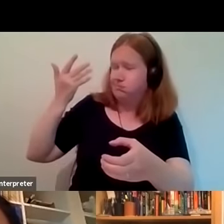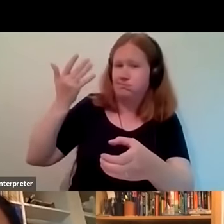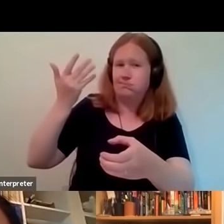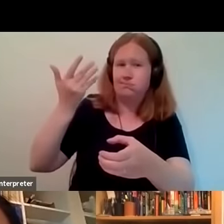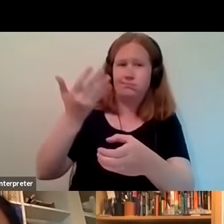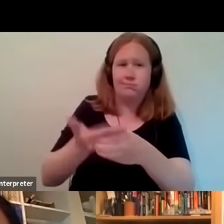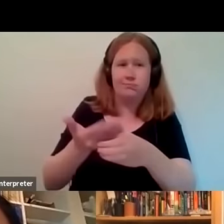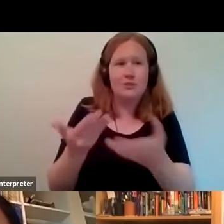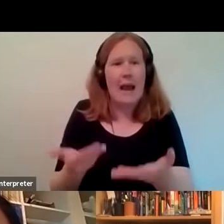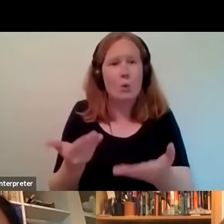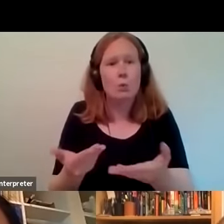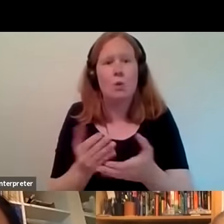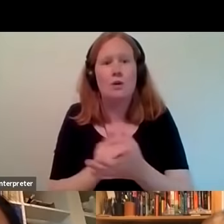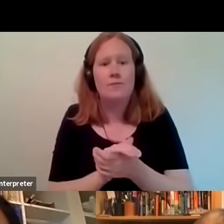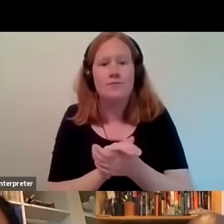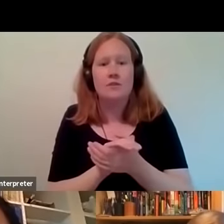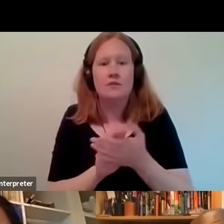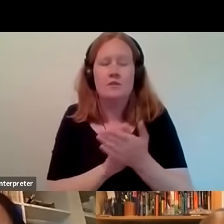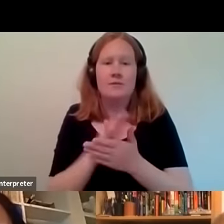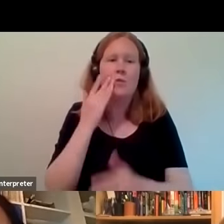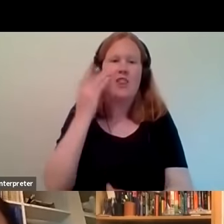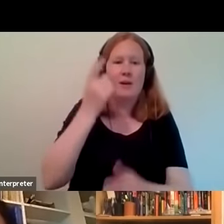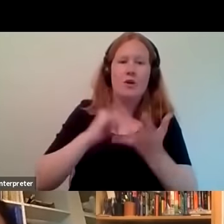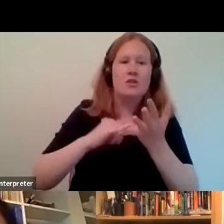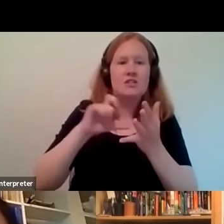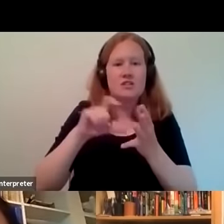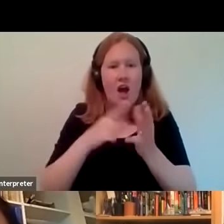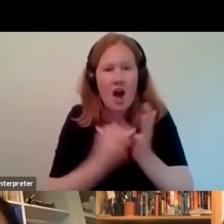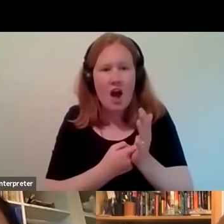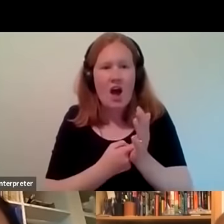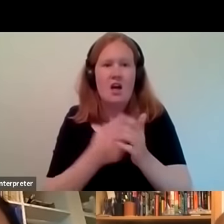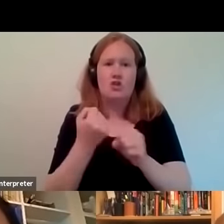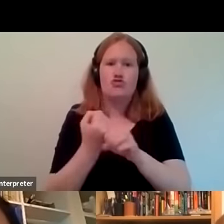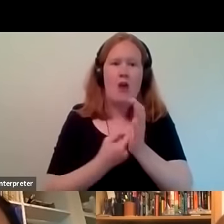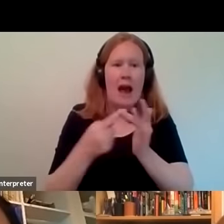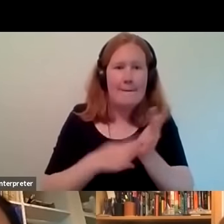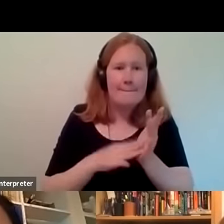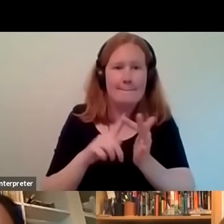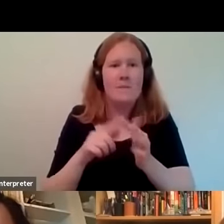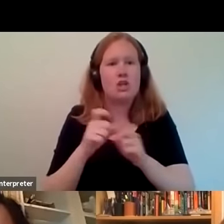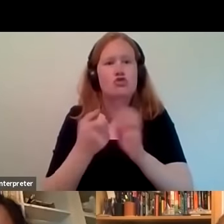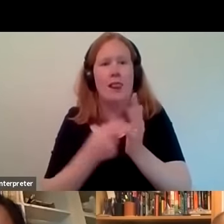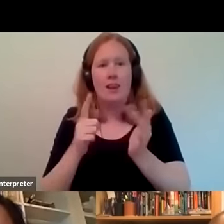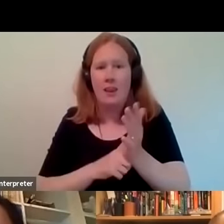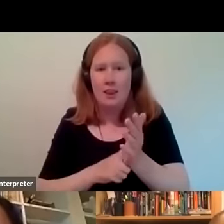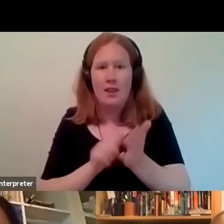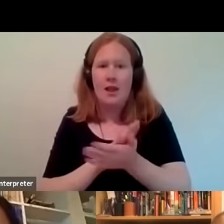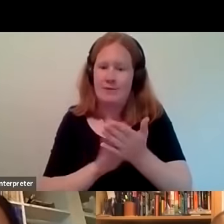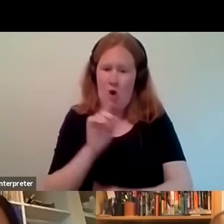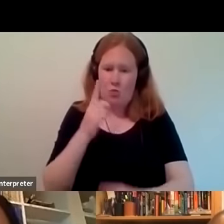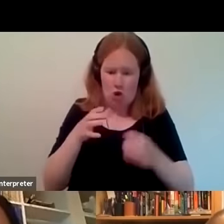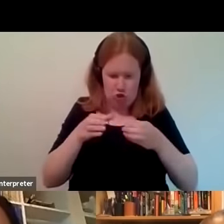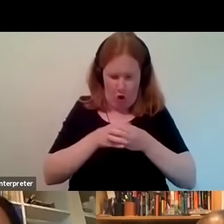actually scar all the way up to to grime or even drill and how one genre has